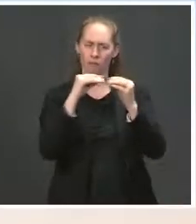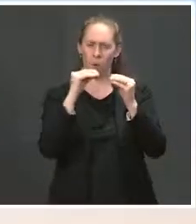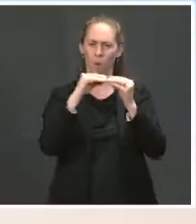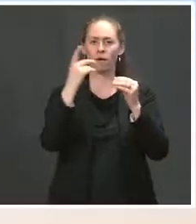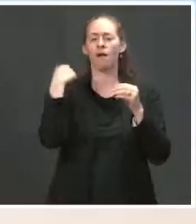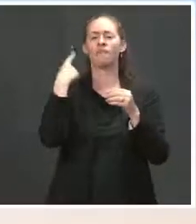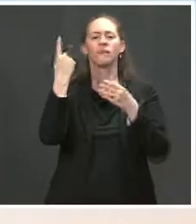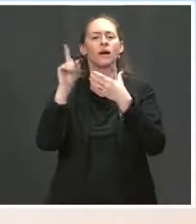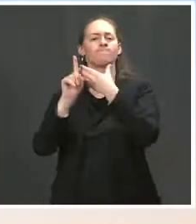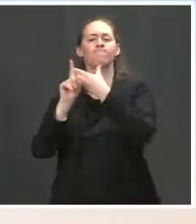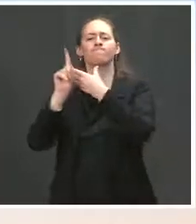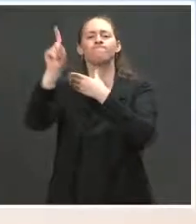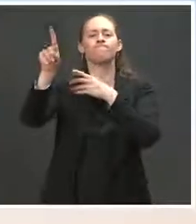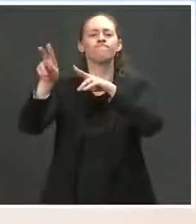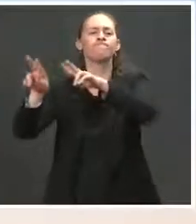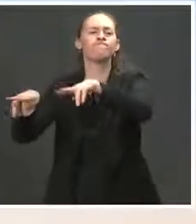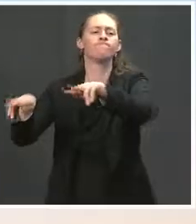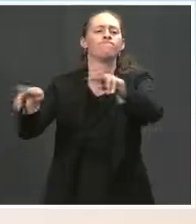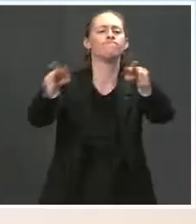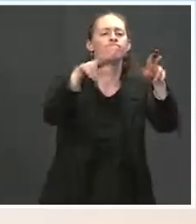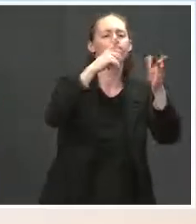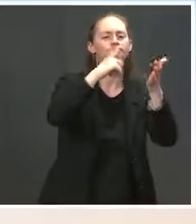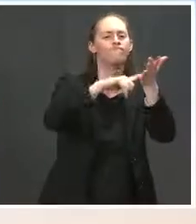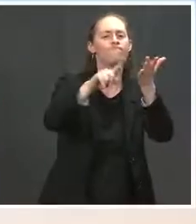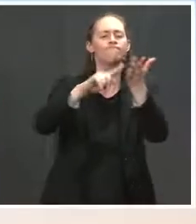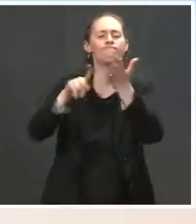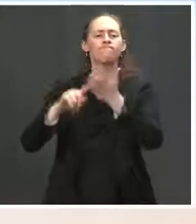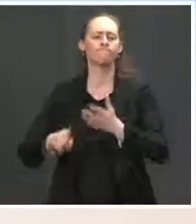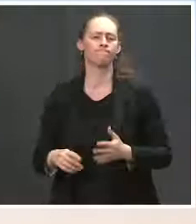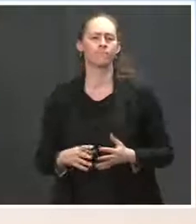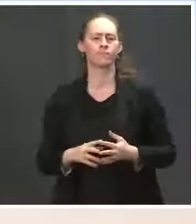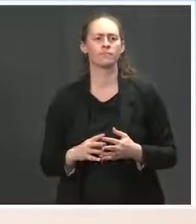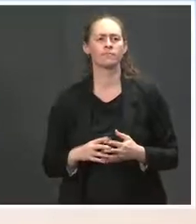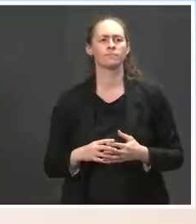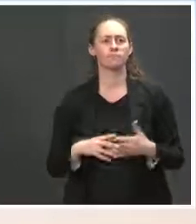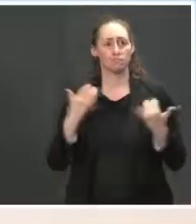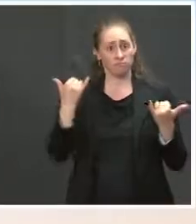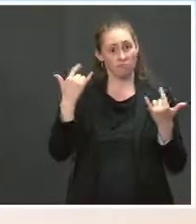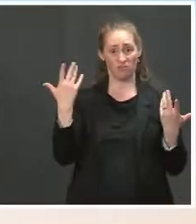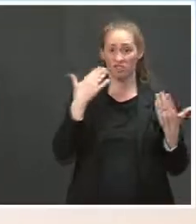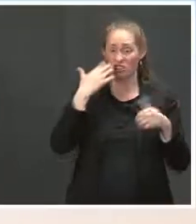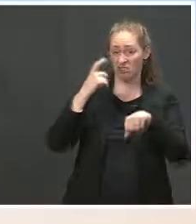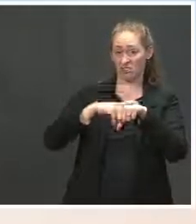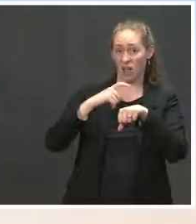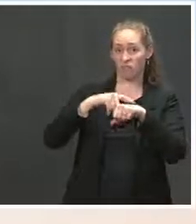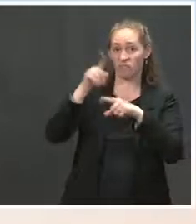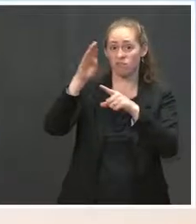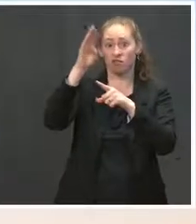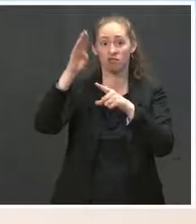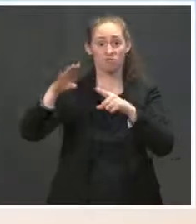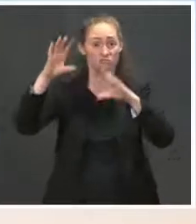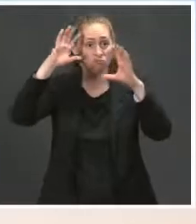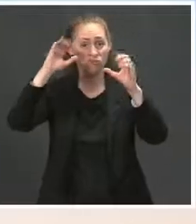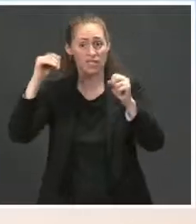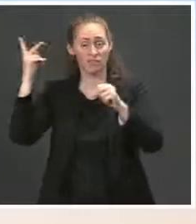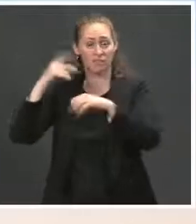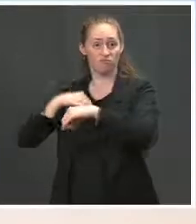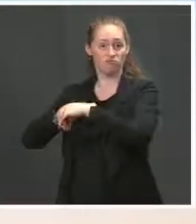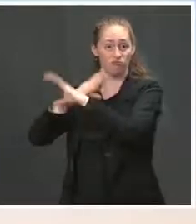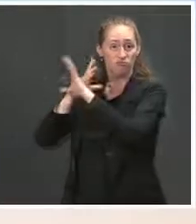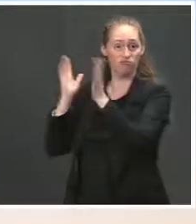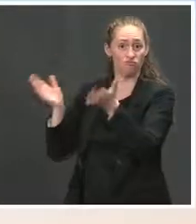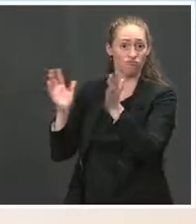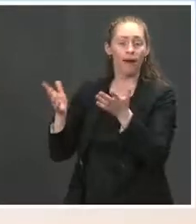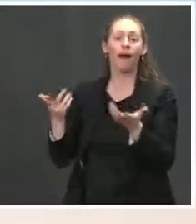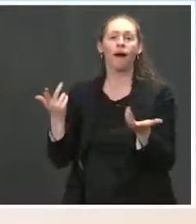from the administration. The So it would now be a good time to call the Brazilian president — to have a call between the two presidents? The I don't have any calls to preview for you. There's